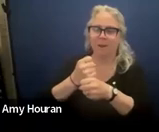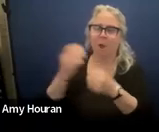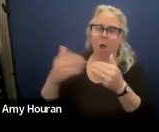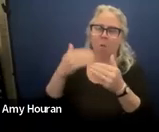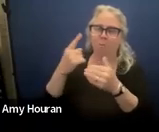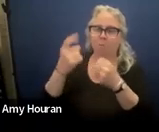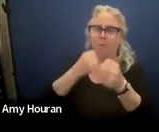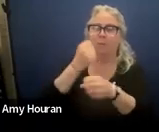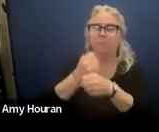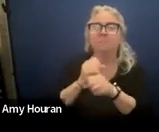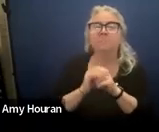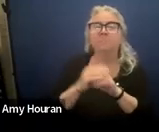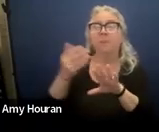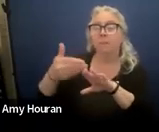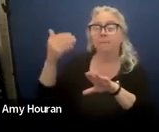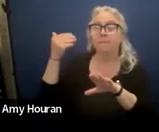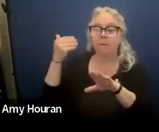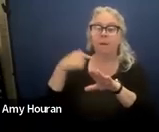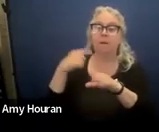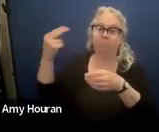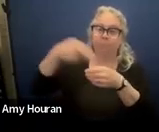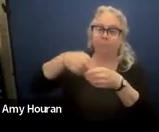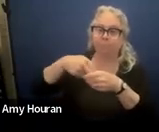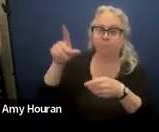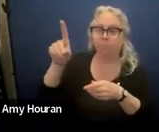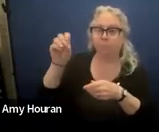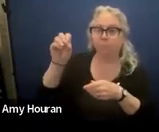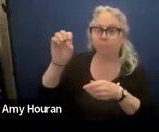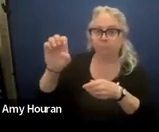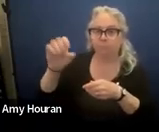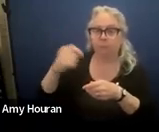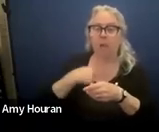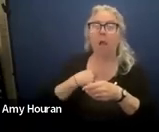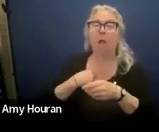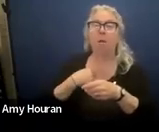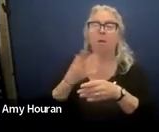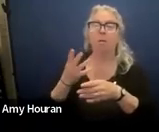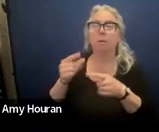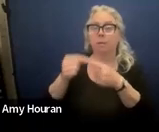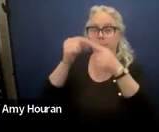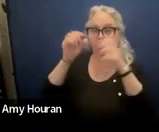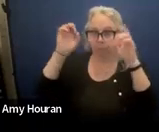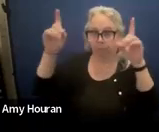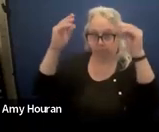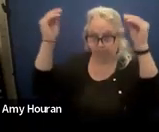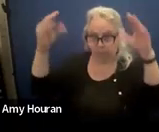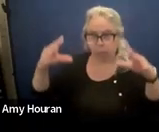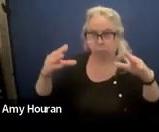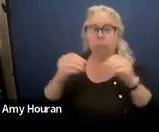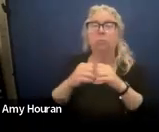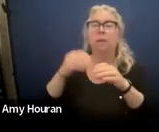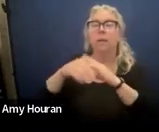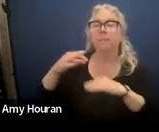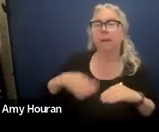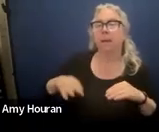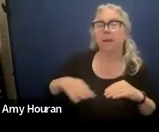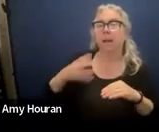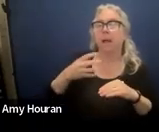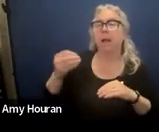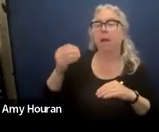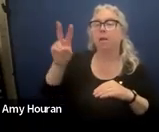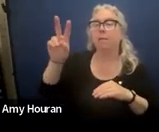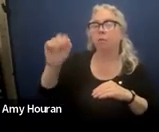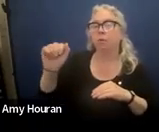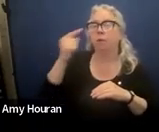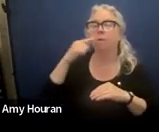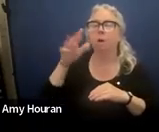um and before i joined the doe i was a special ed teacher in maine and in virginia for